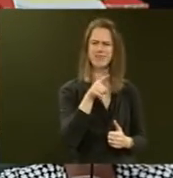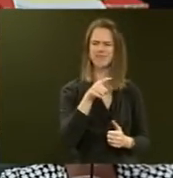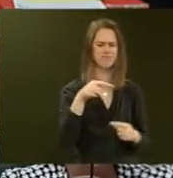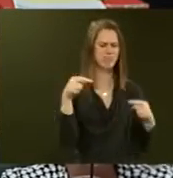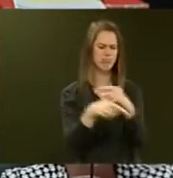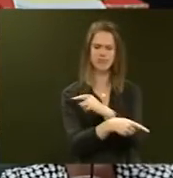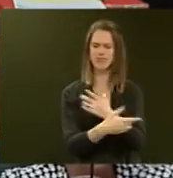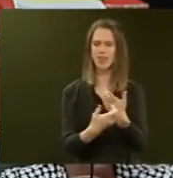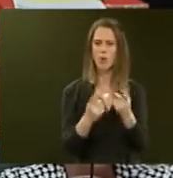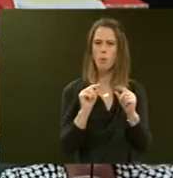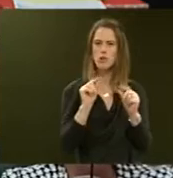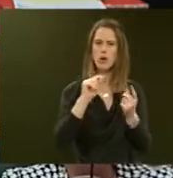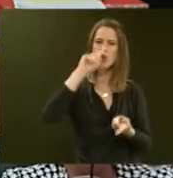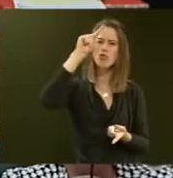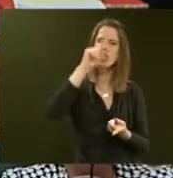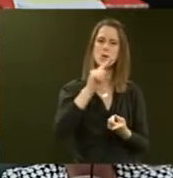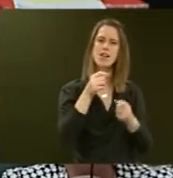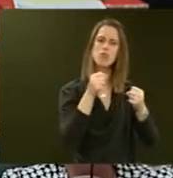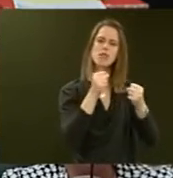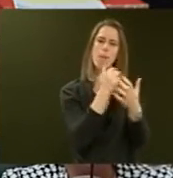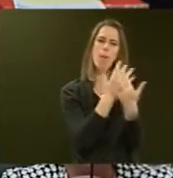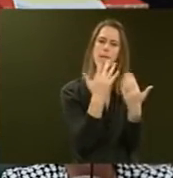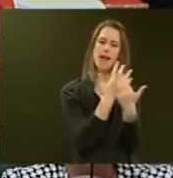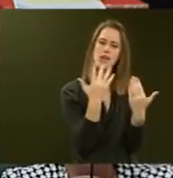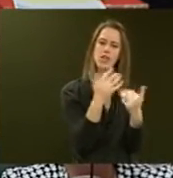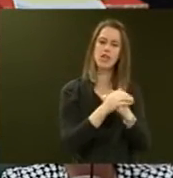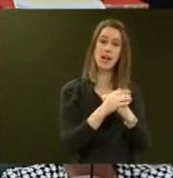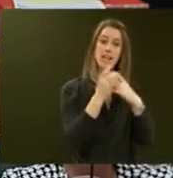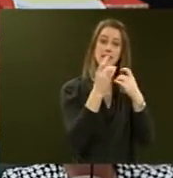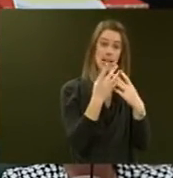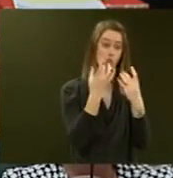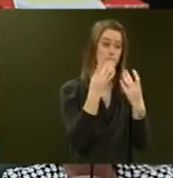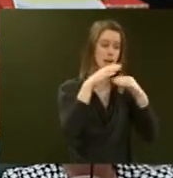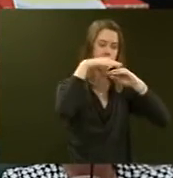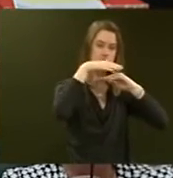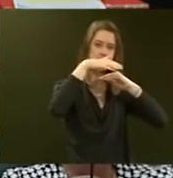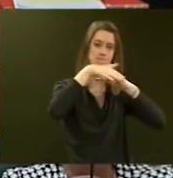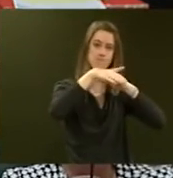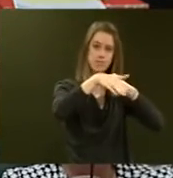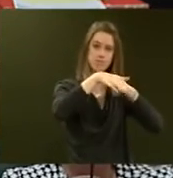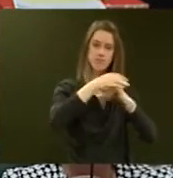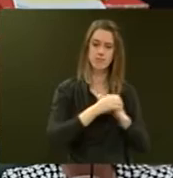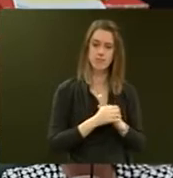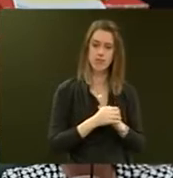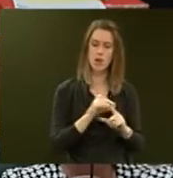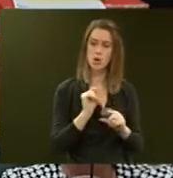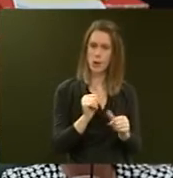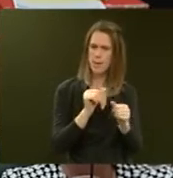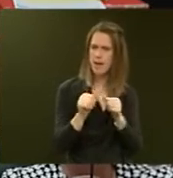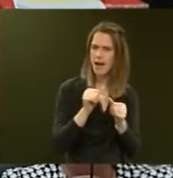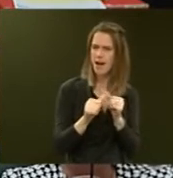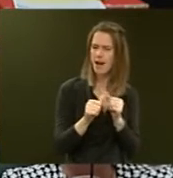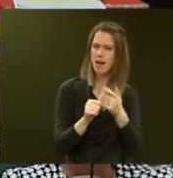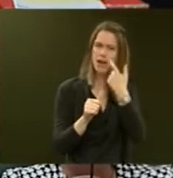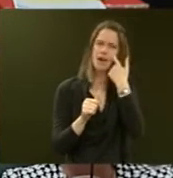point. What we're doing is reducing the prison population. It's started to go down. We're doing a lot better, but